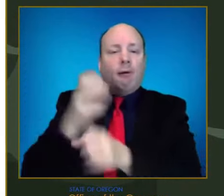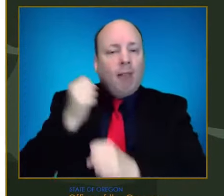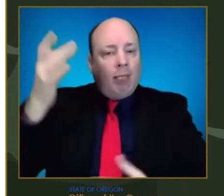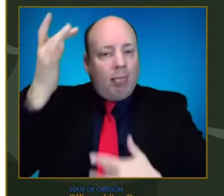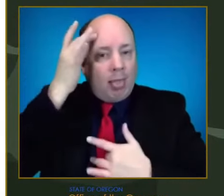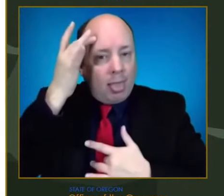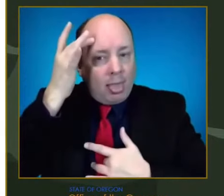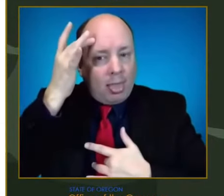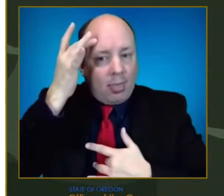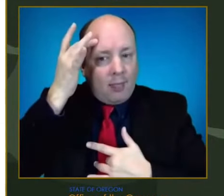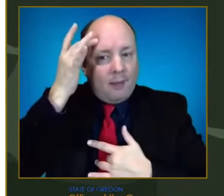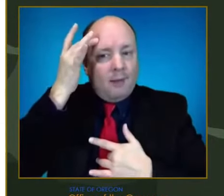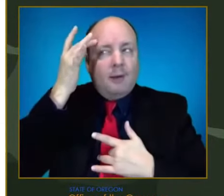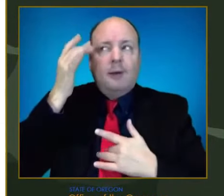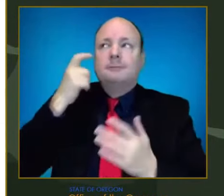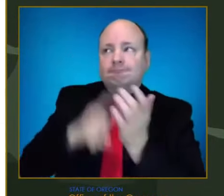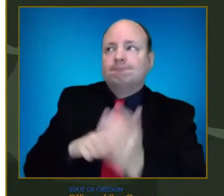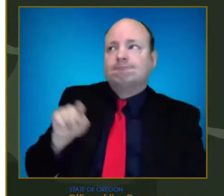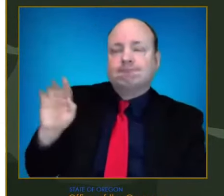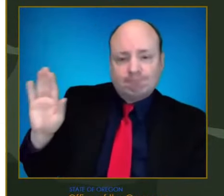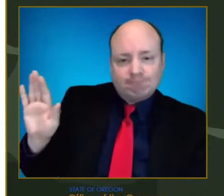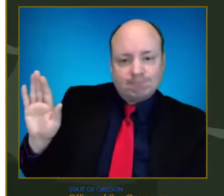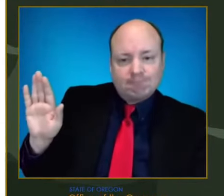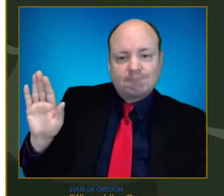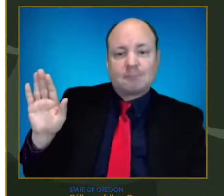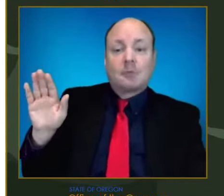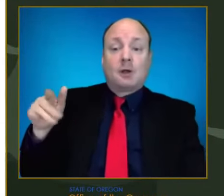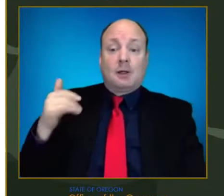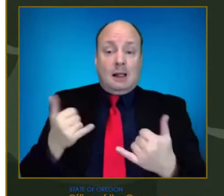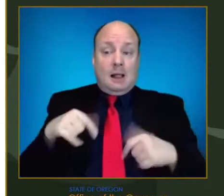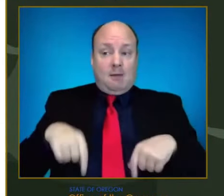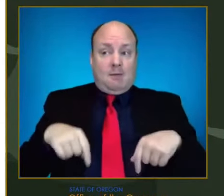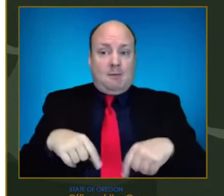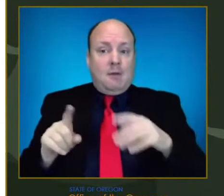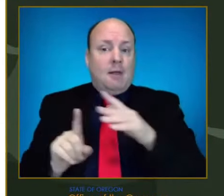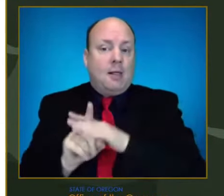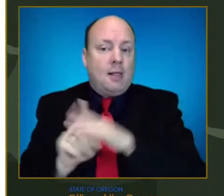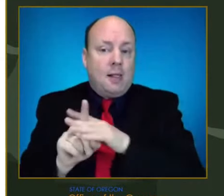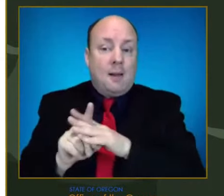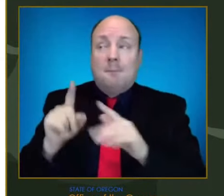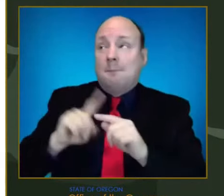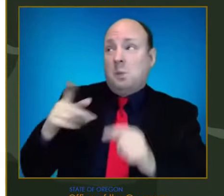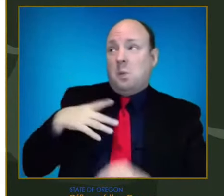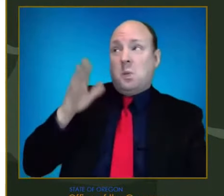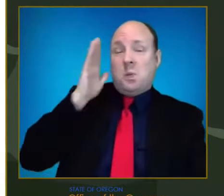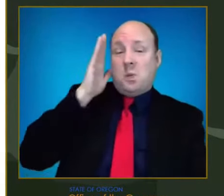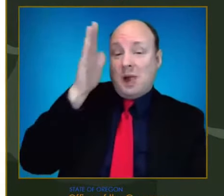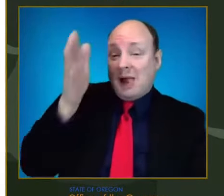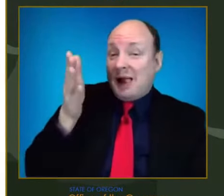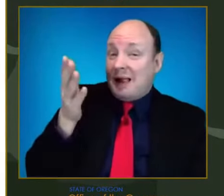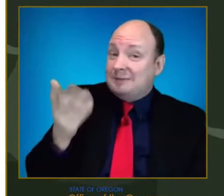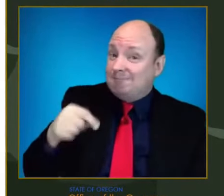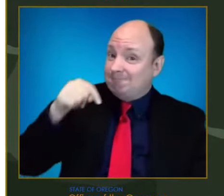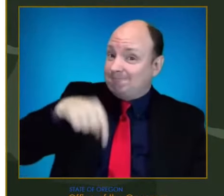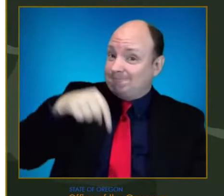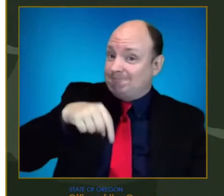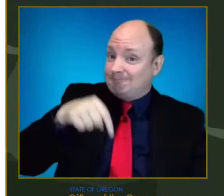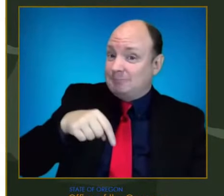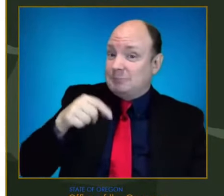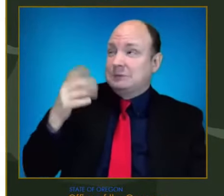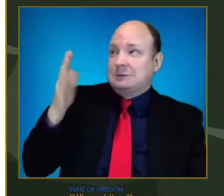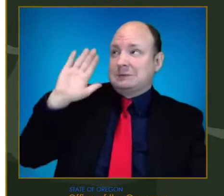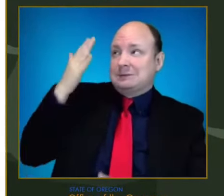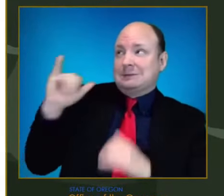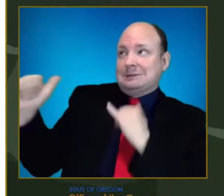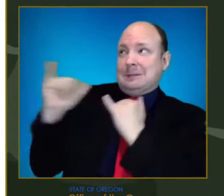we haven't seen the breakthrough rates here, they will, they will become much higher as, um, as Omicron is able to, to get through